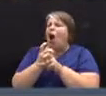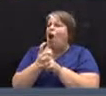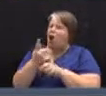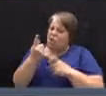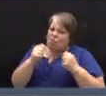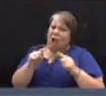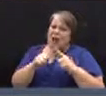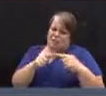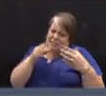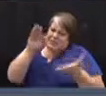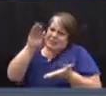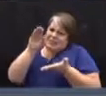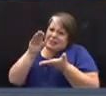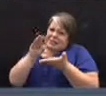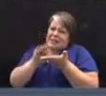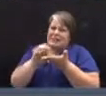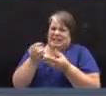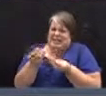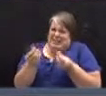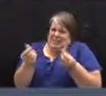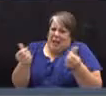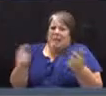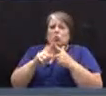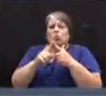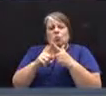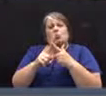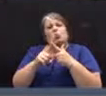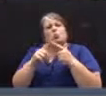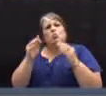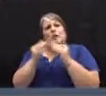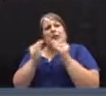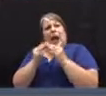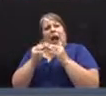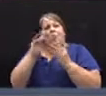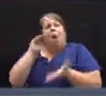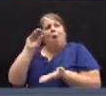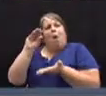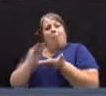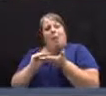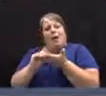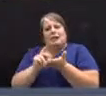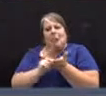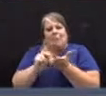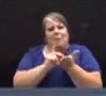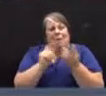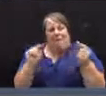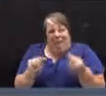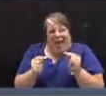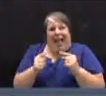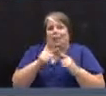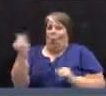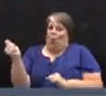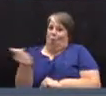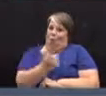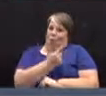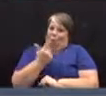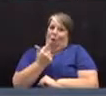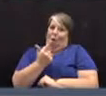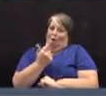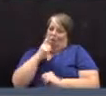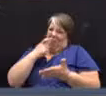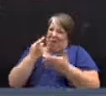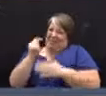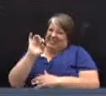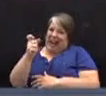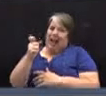minimize the expenses to the town while minimizing the pain to everybody. And I recognize the fact